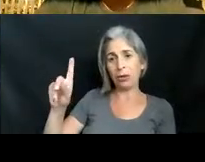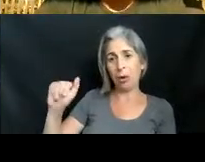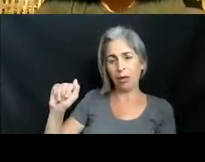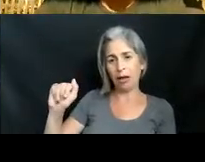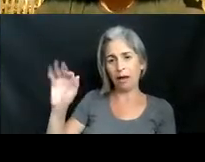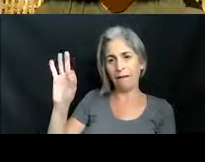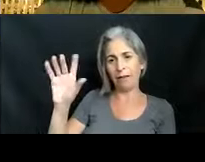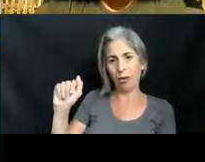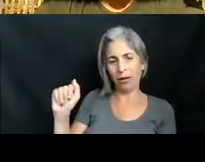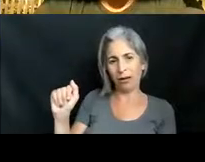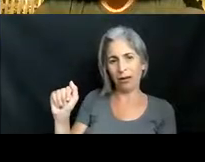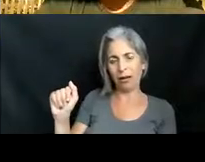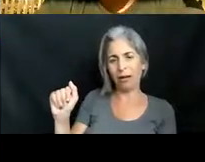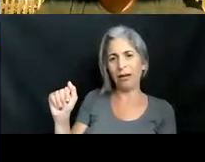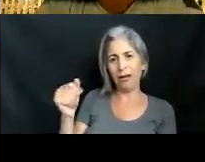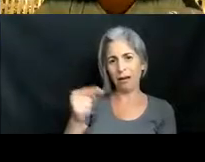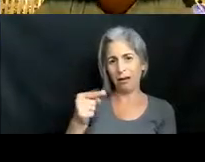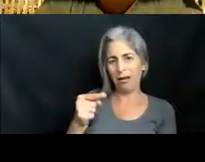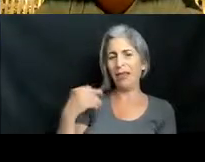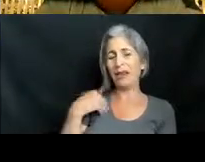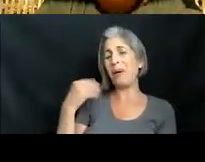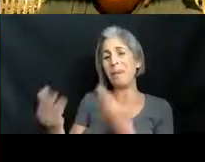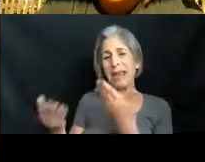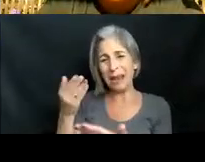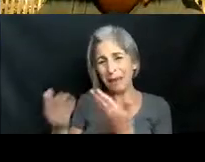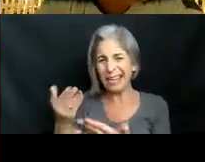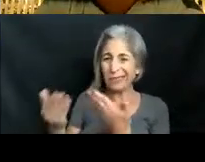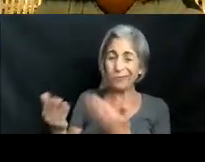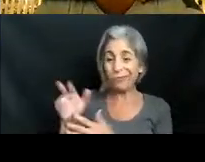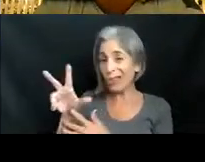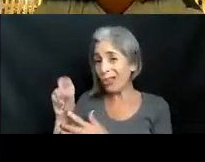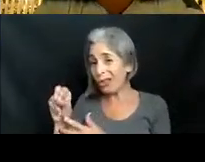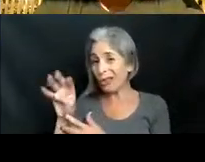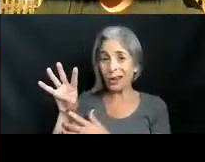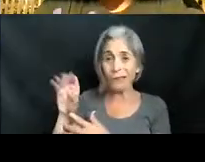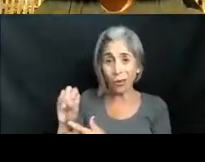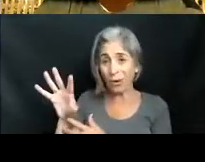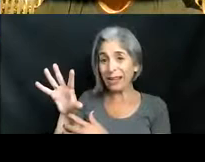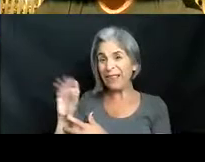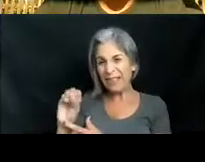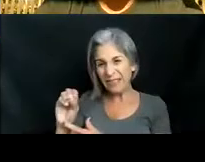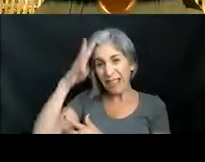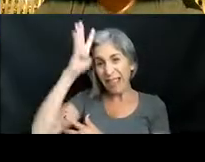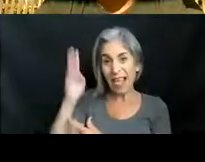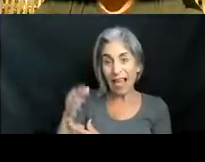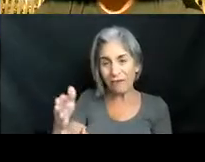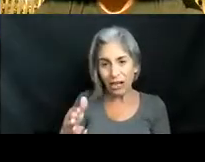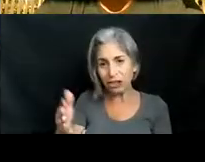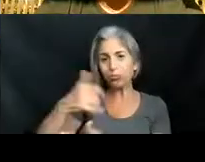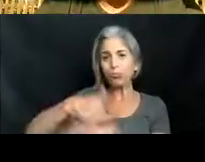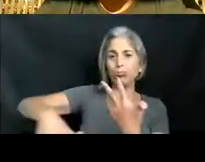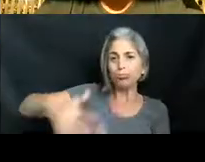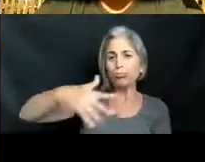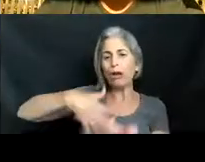dive that they happen to go on, and there are probably 30, 40, 50 lionfish just hanging out there all in one